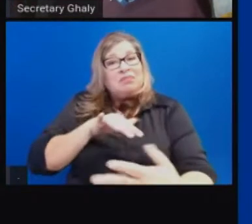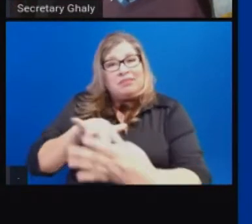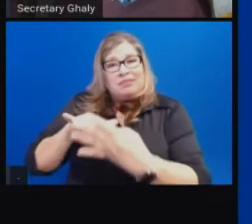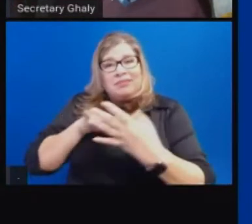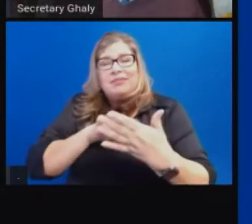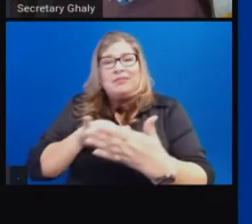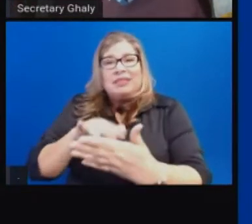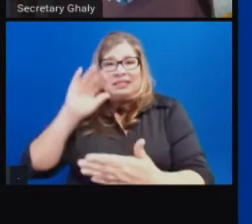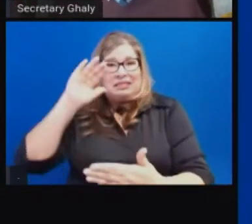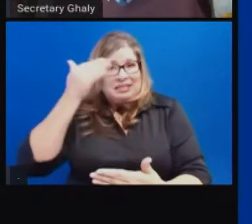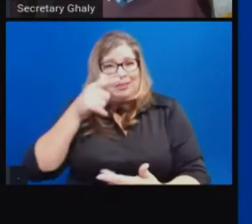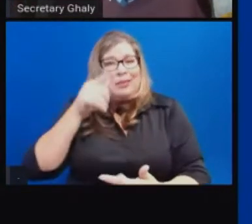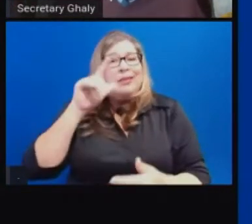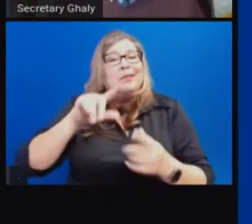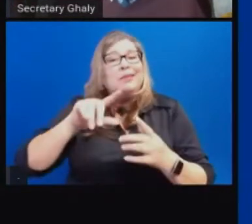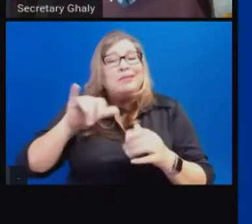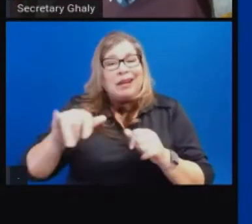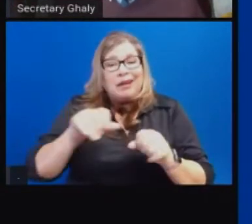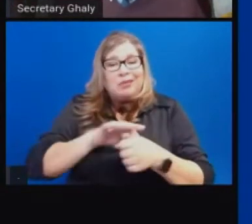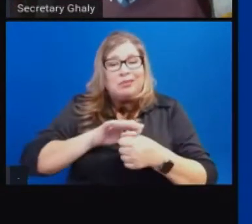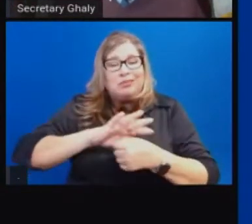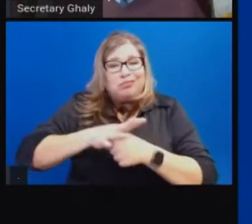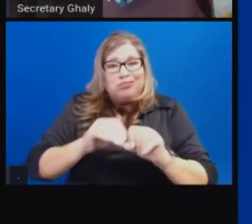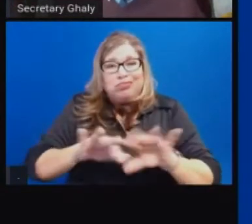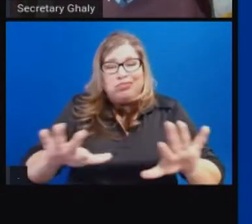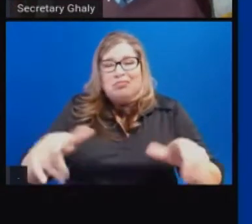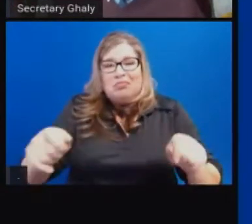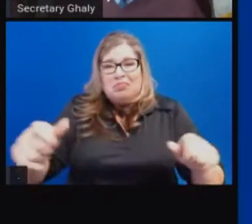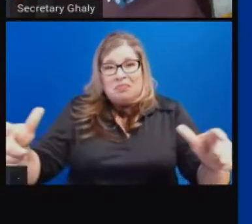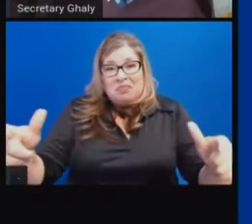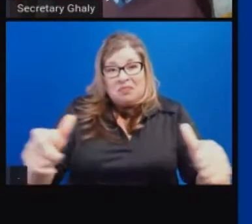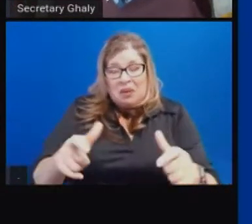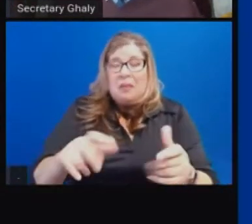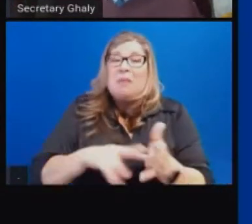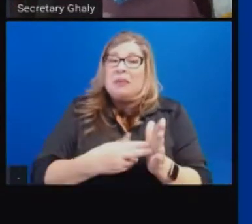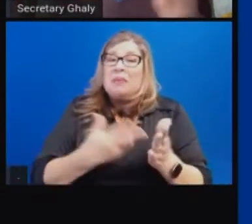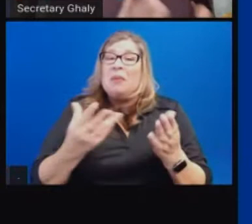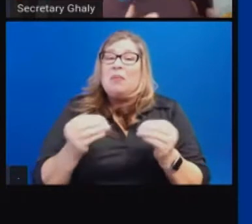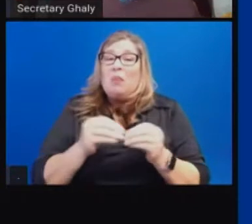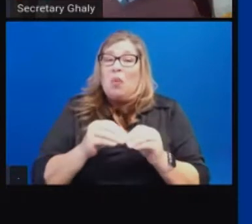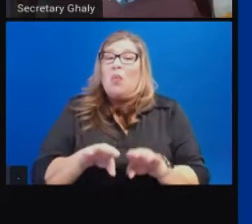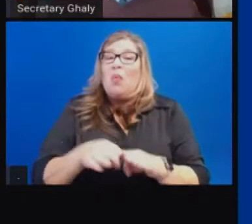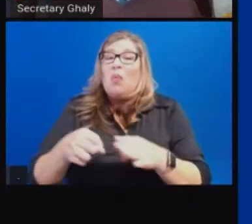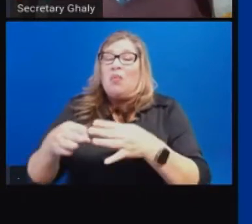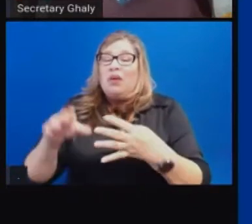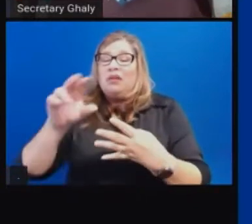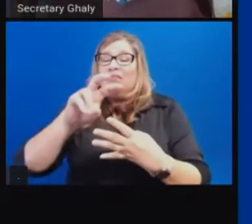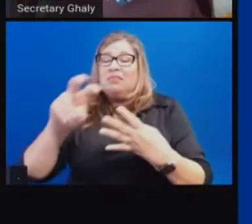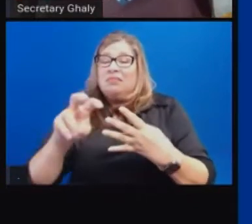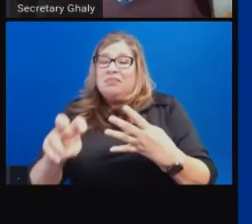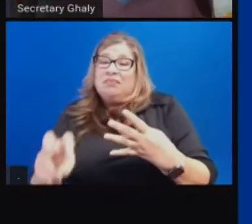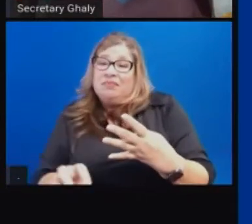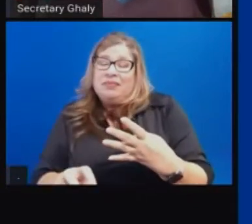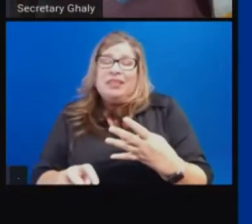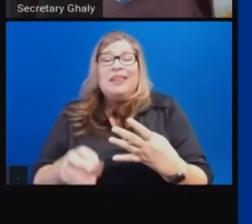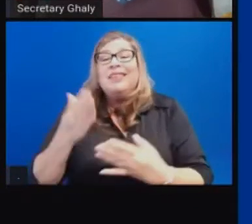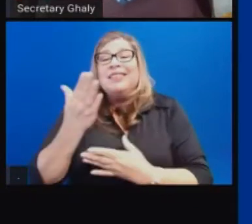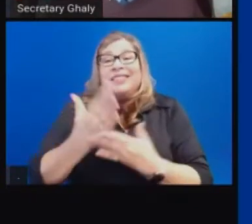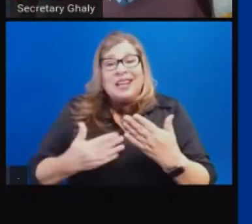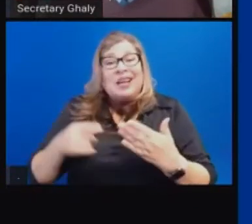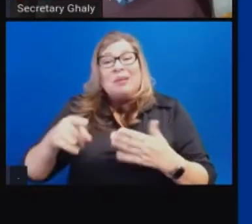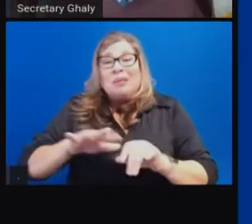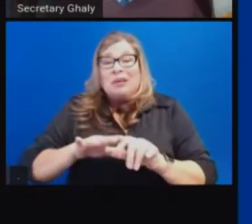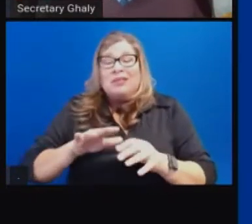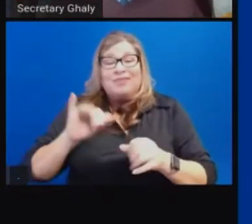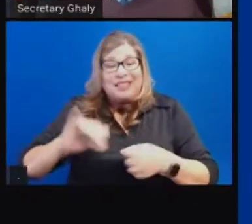restrictive tier, and at least one county whose metrics show that they might move to a more restrictive tier. But we'll